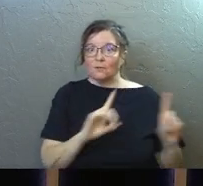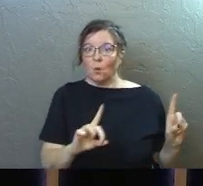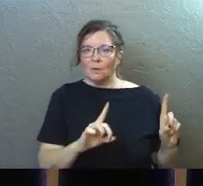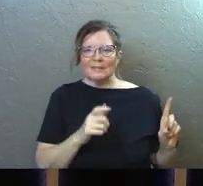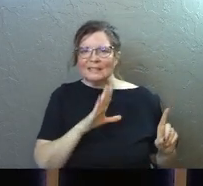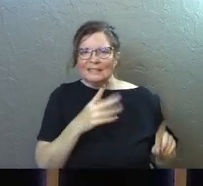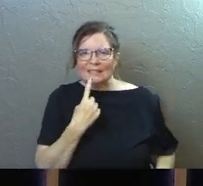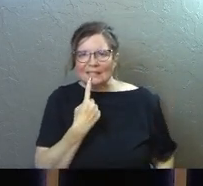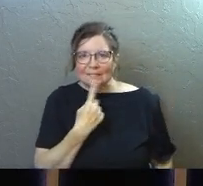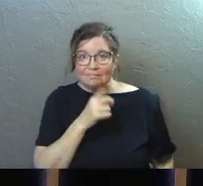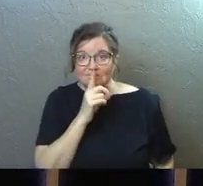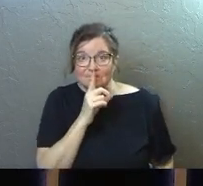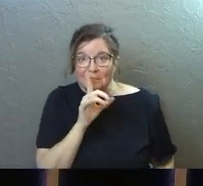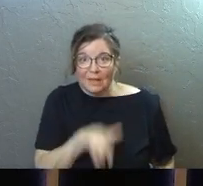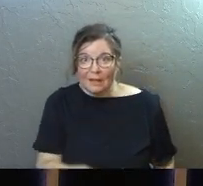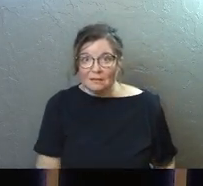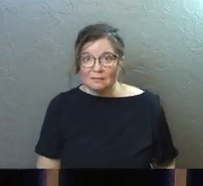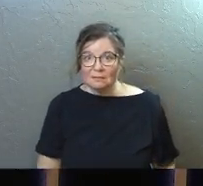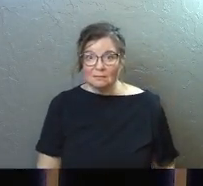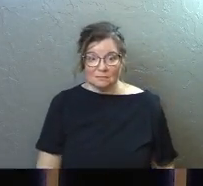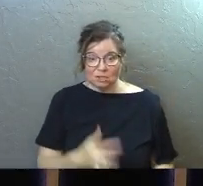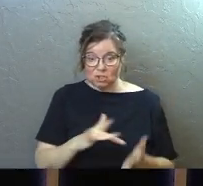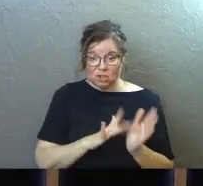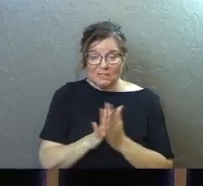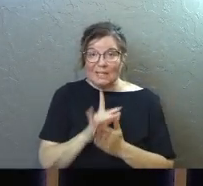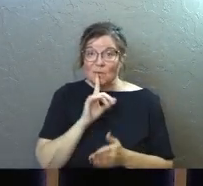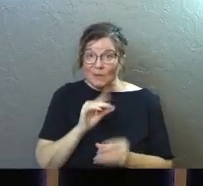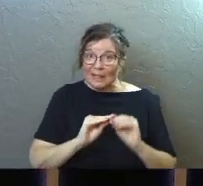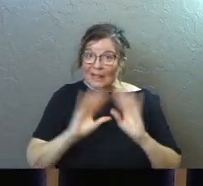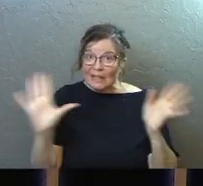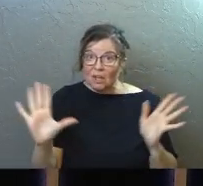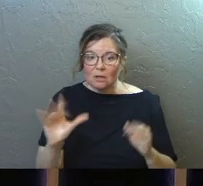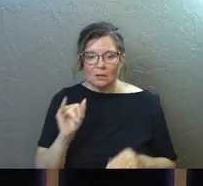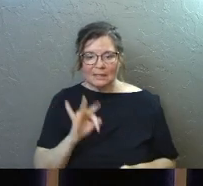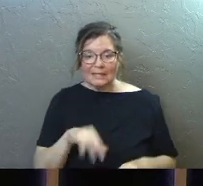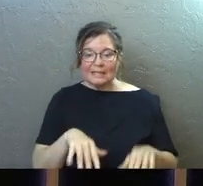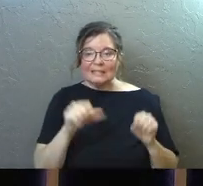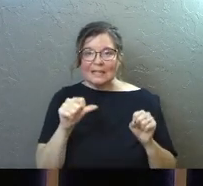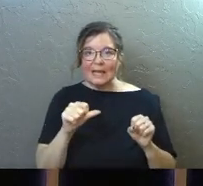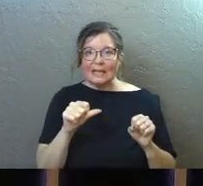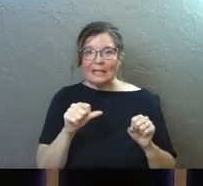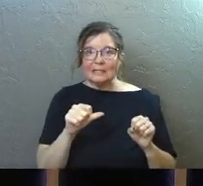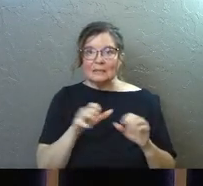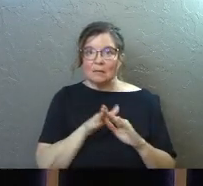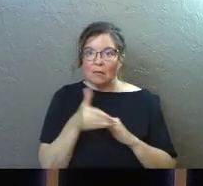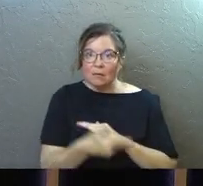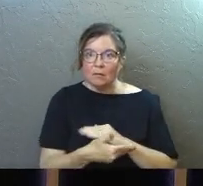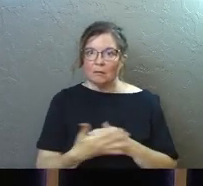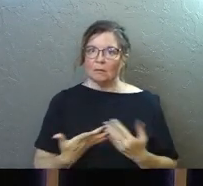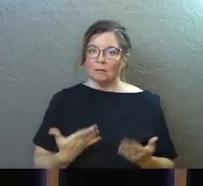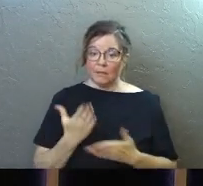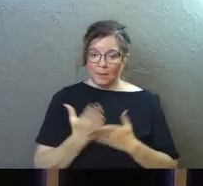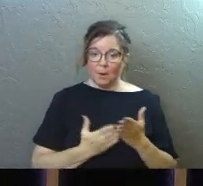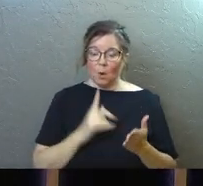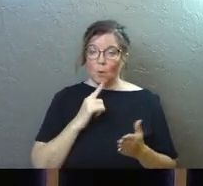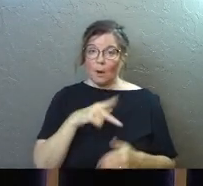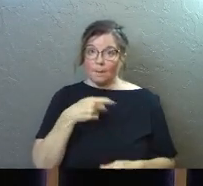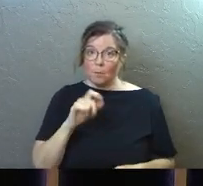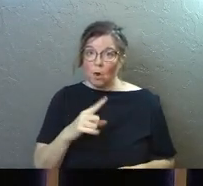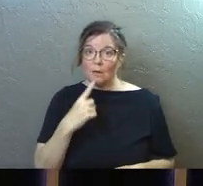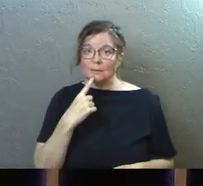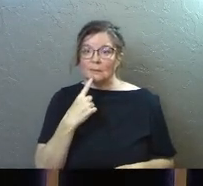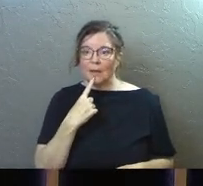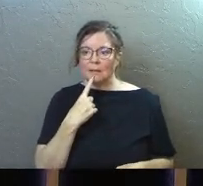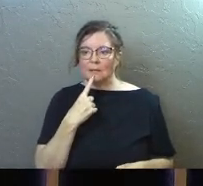divorce them. That verse isn't in there. In fact, Jesus is really clear. It's like, it takes infidelity. There's a part where Paul